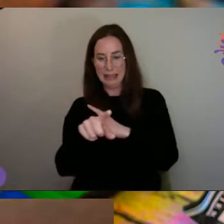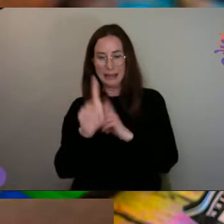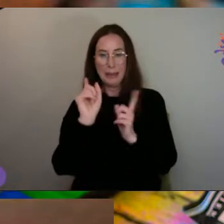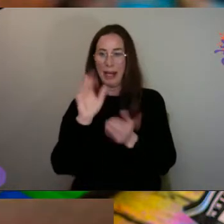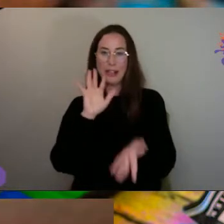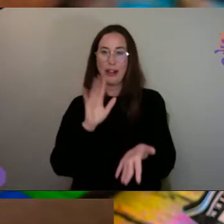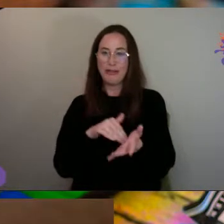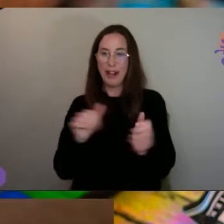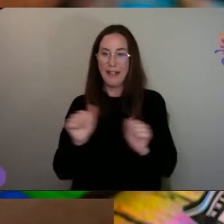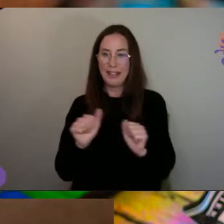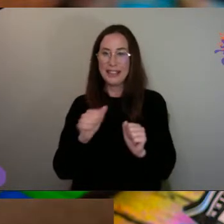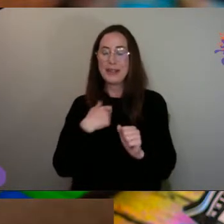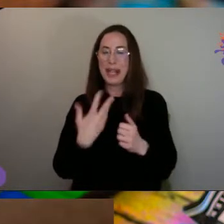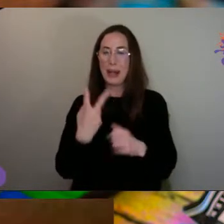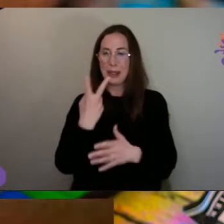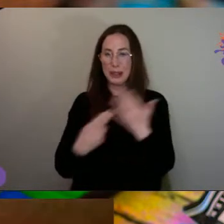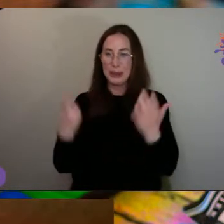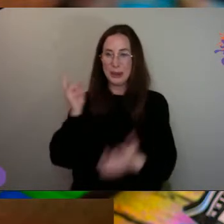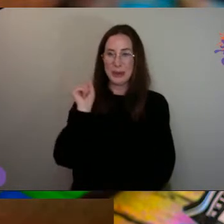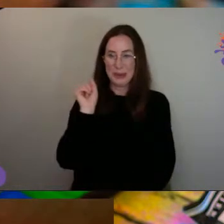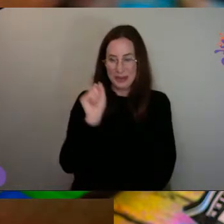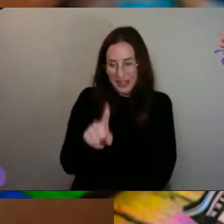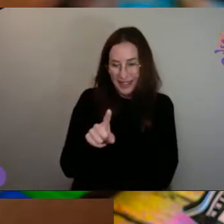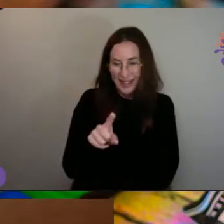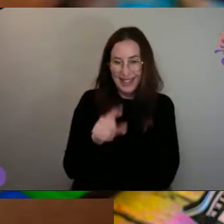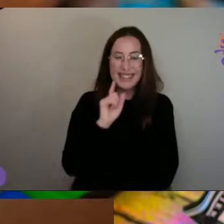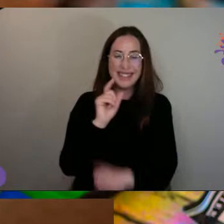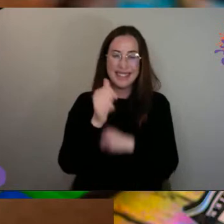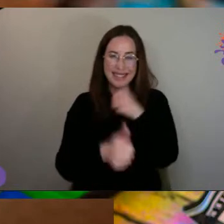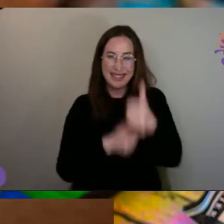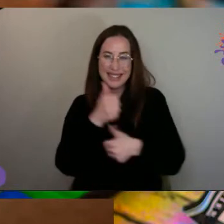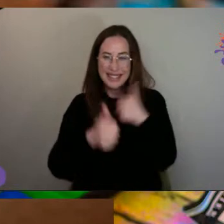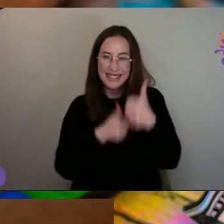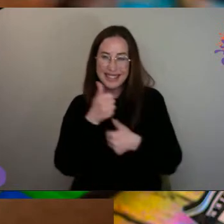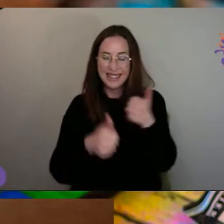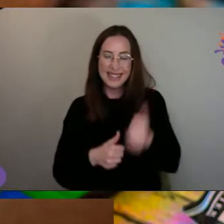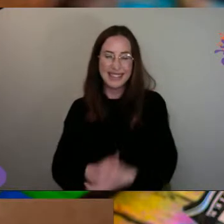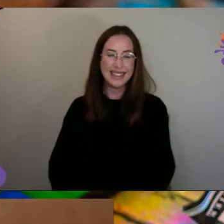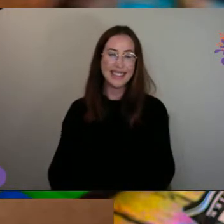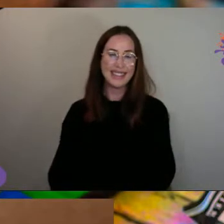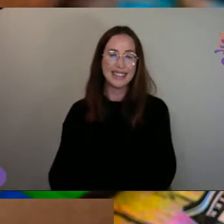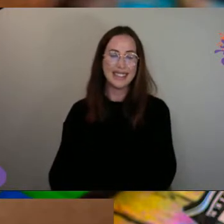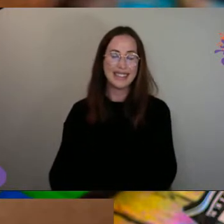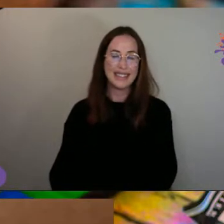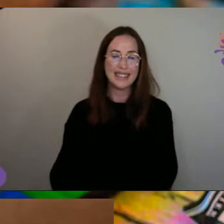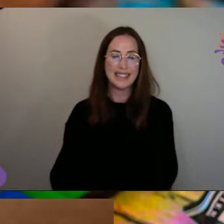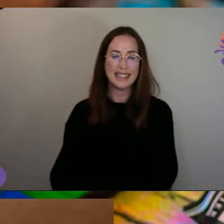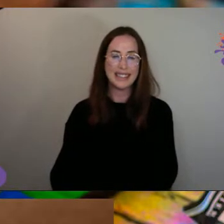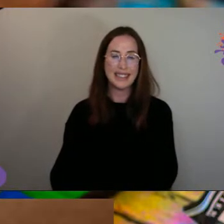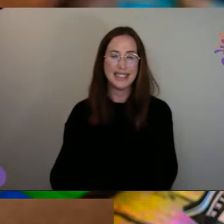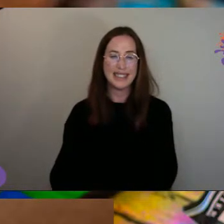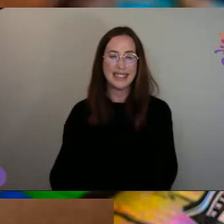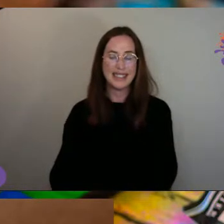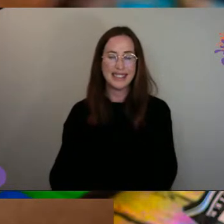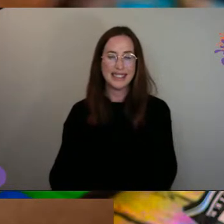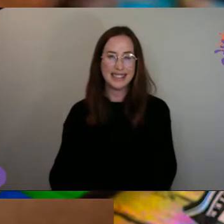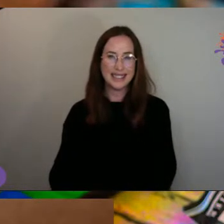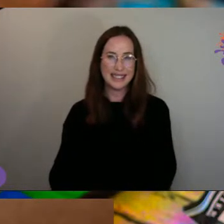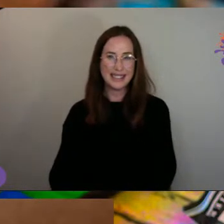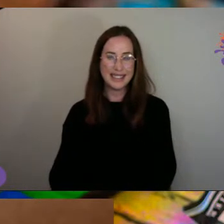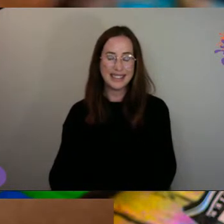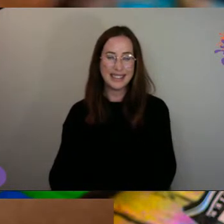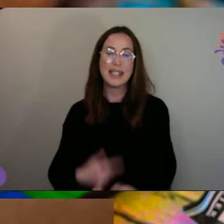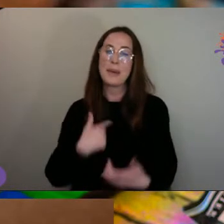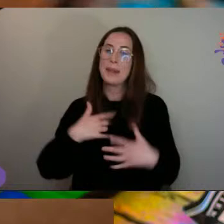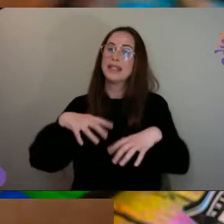she's now going to get a couple of pens. So well done, Natty. Oh, and you've got some artwork. Lovely. Well, we're going